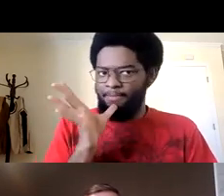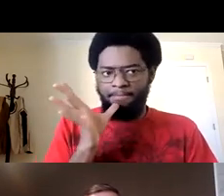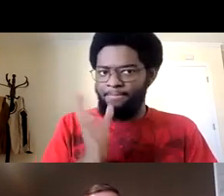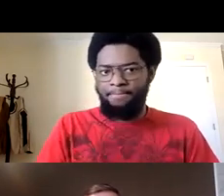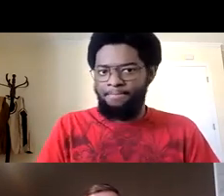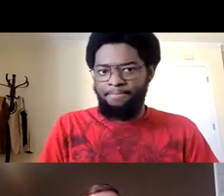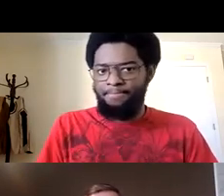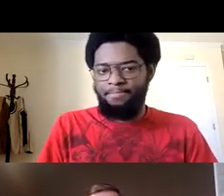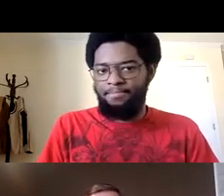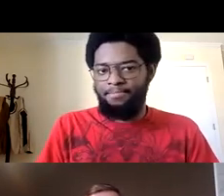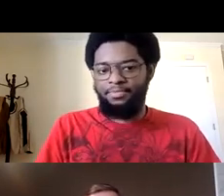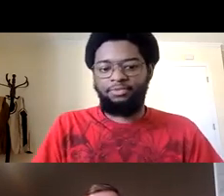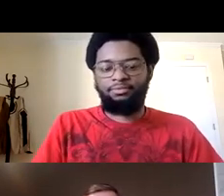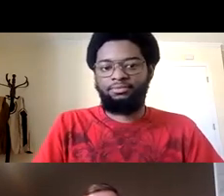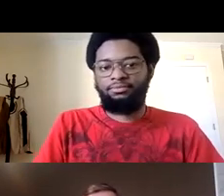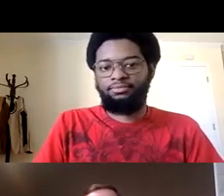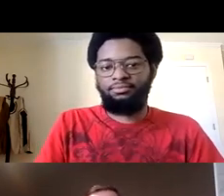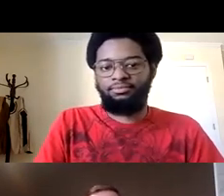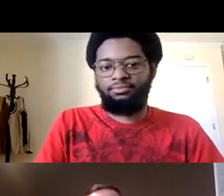no she is not my mom